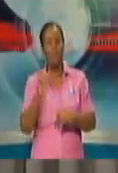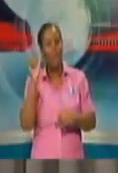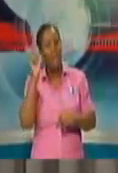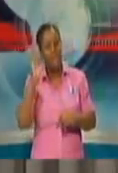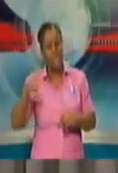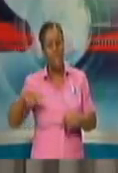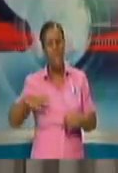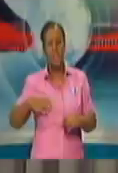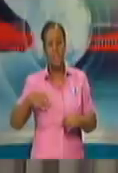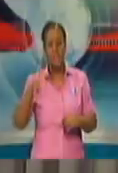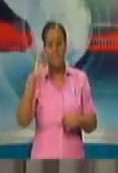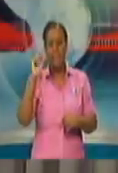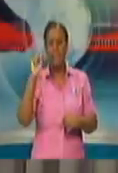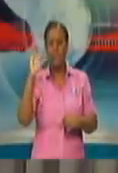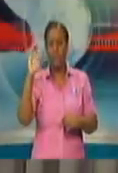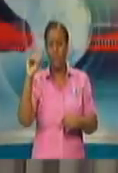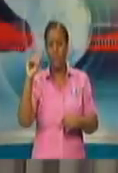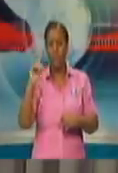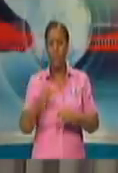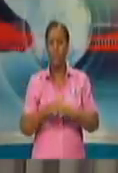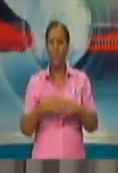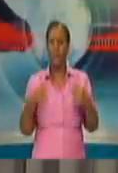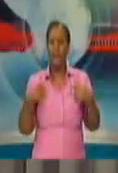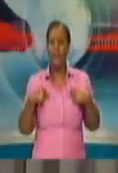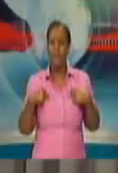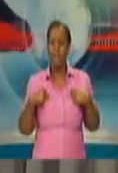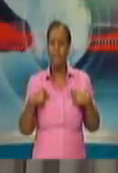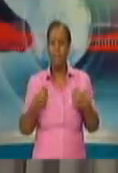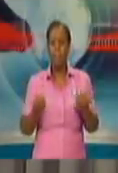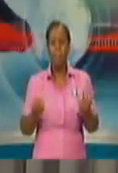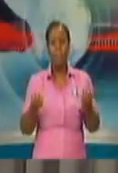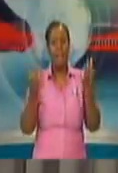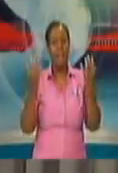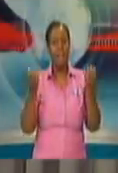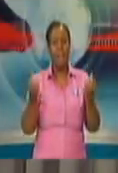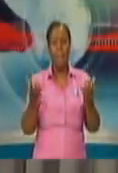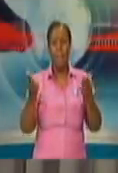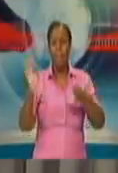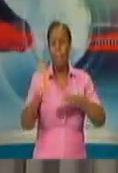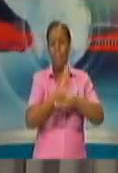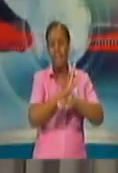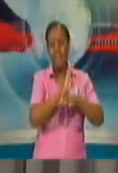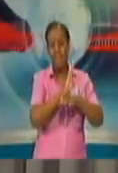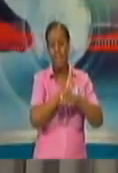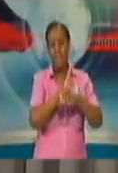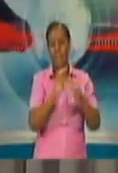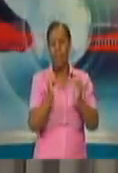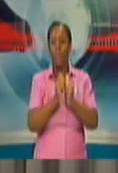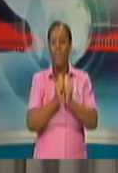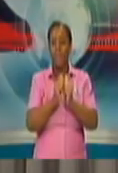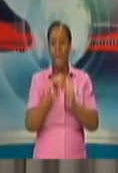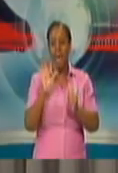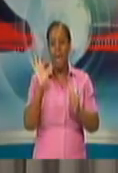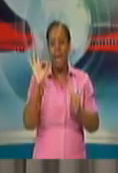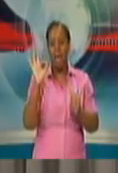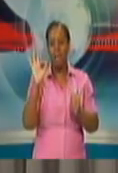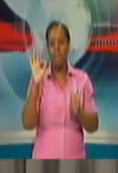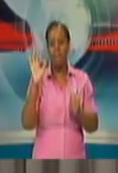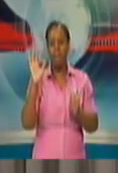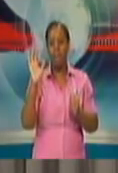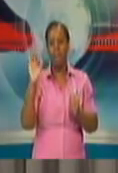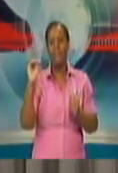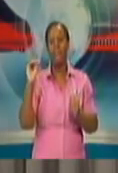,547 MSMEs, employing over 90,000 persons in Trinidad and Tobago. But again, I